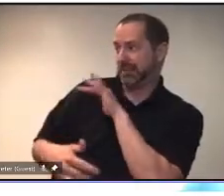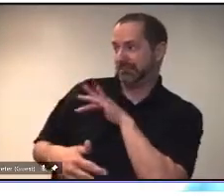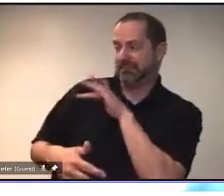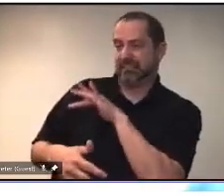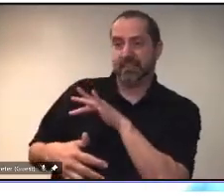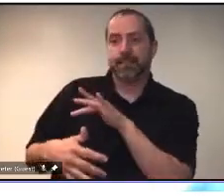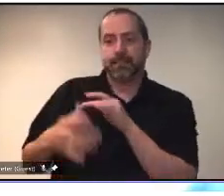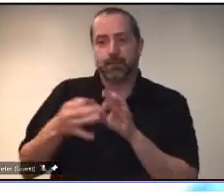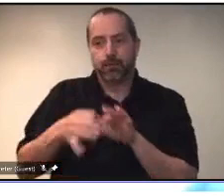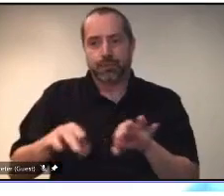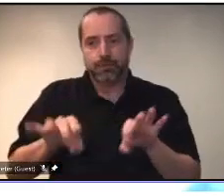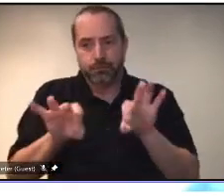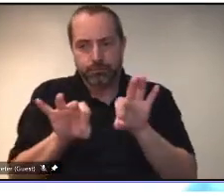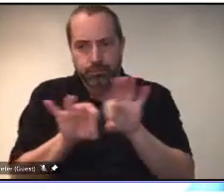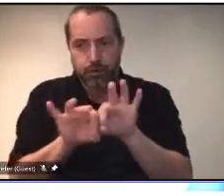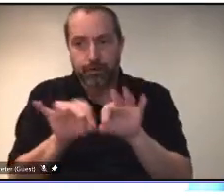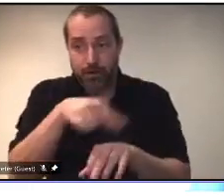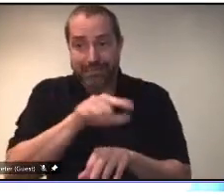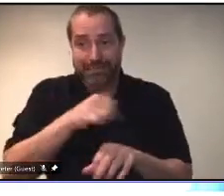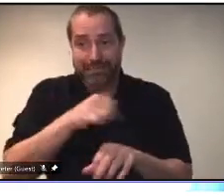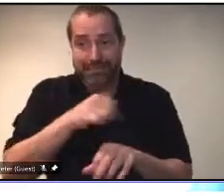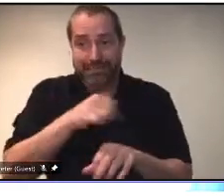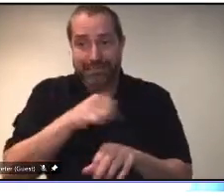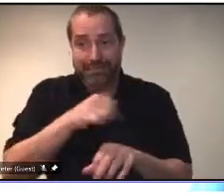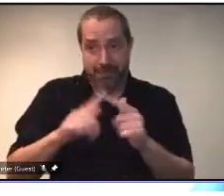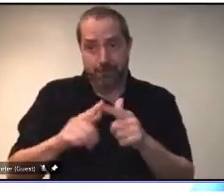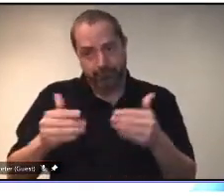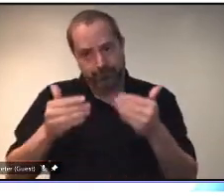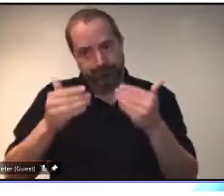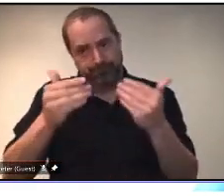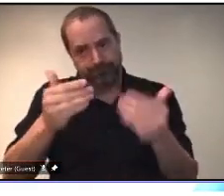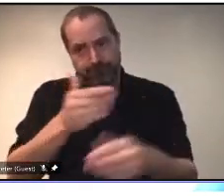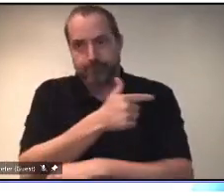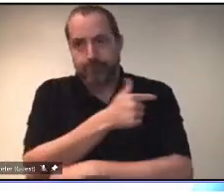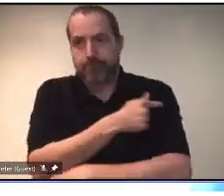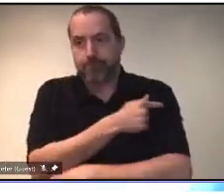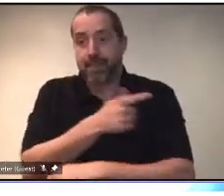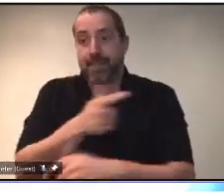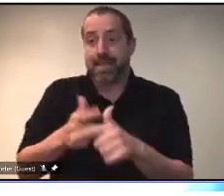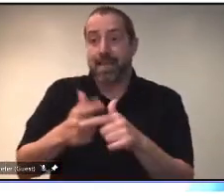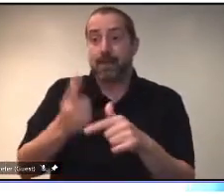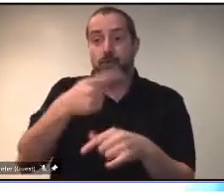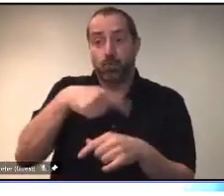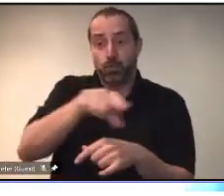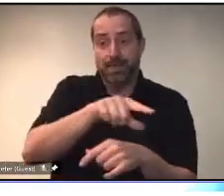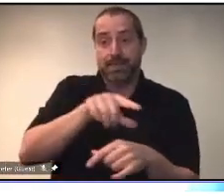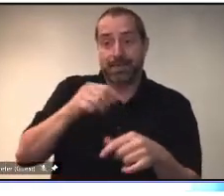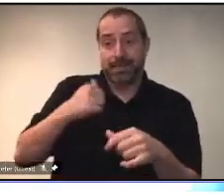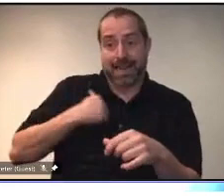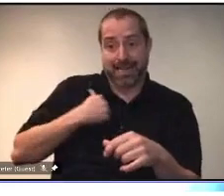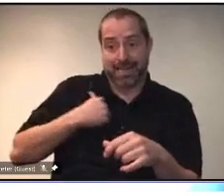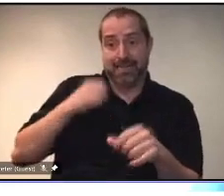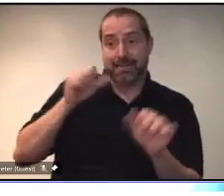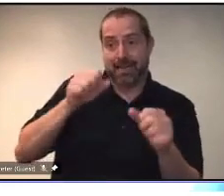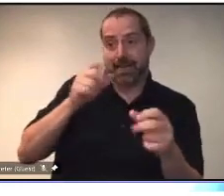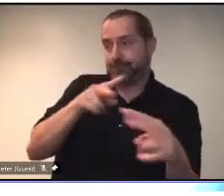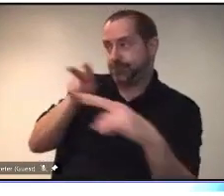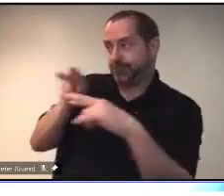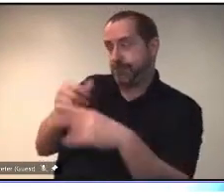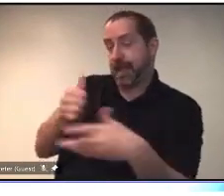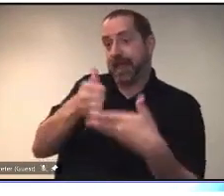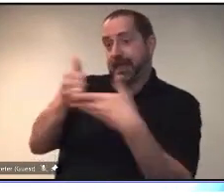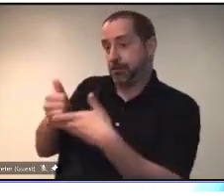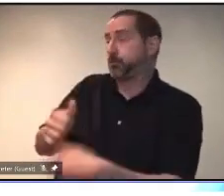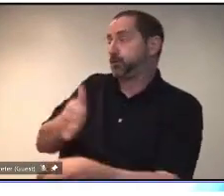countries who are privileged to help the rest of the world get vaccinated because i think till such time that uh the world is